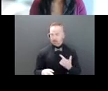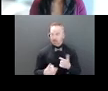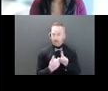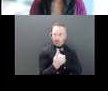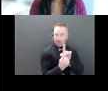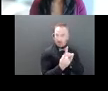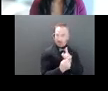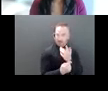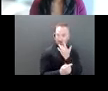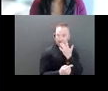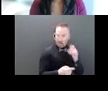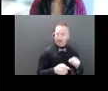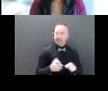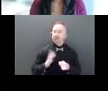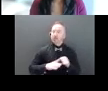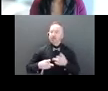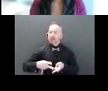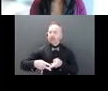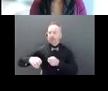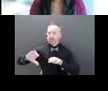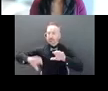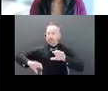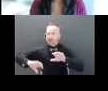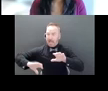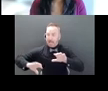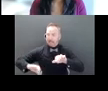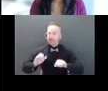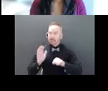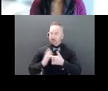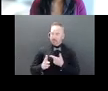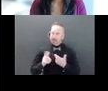understands this and appreciates and respects everybody's privacy.